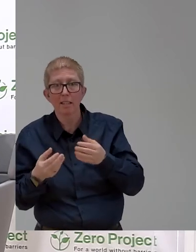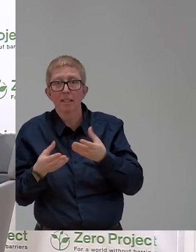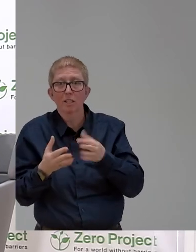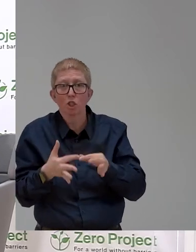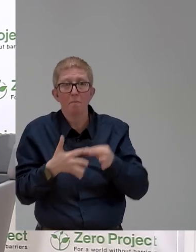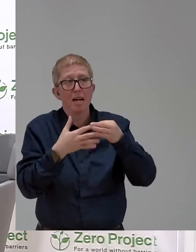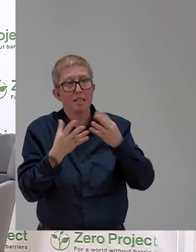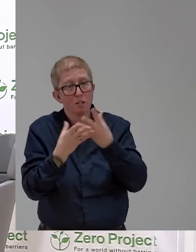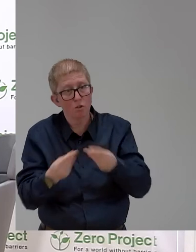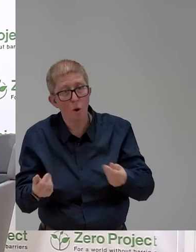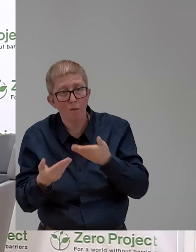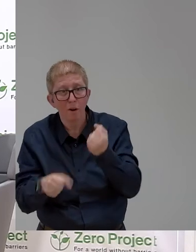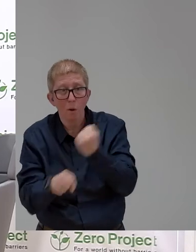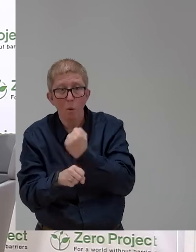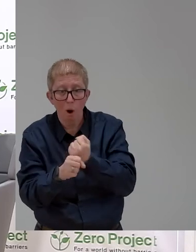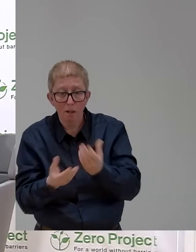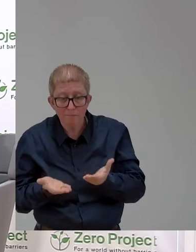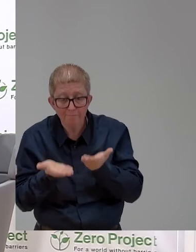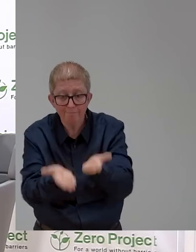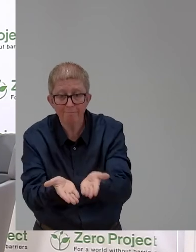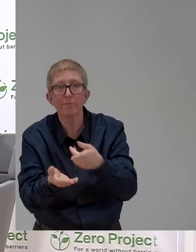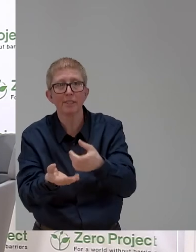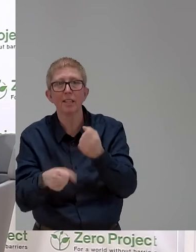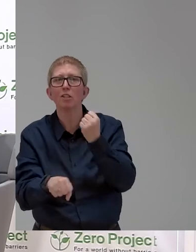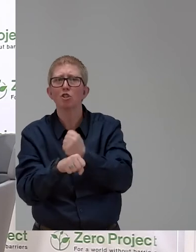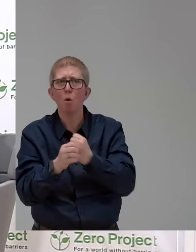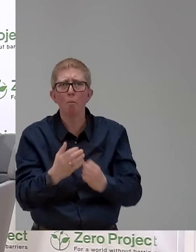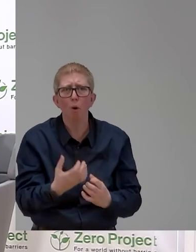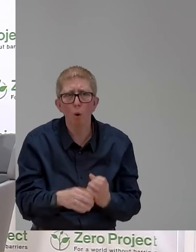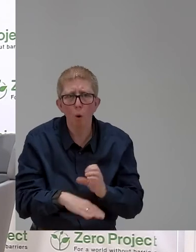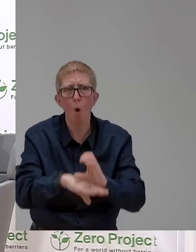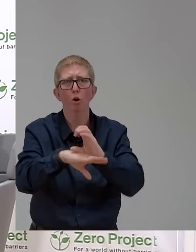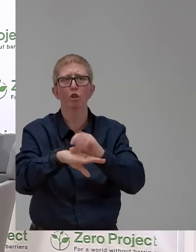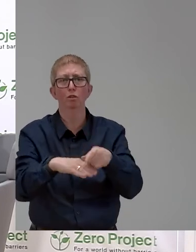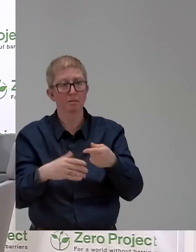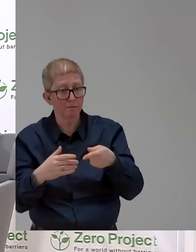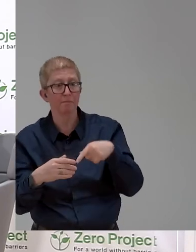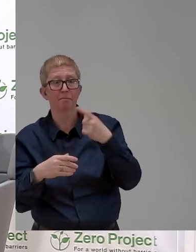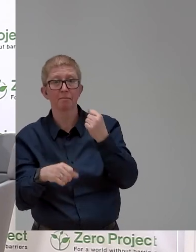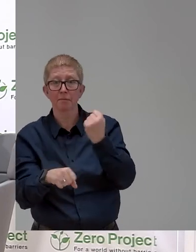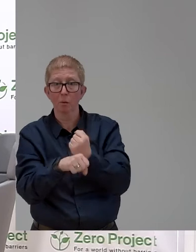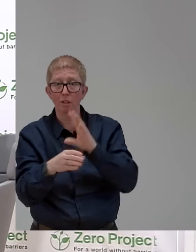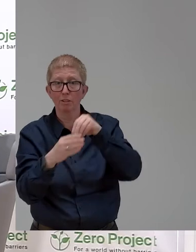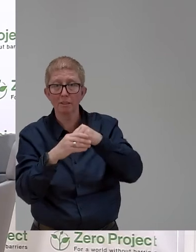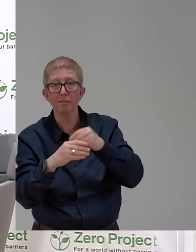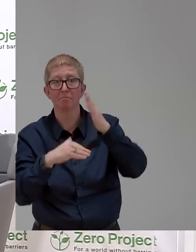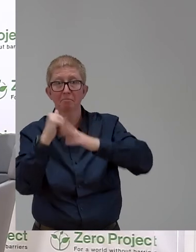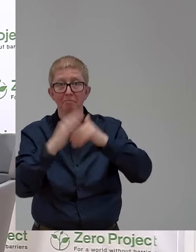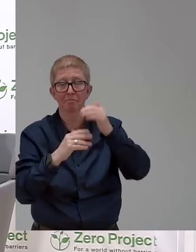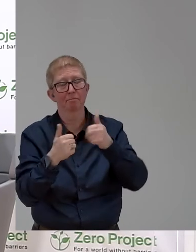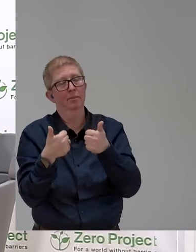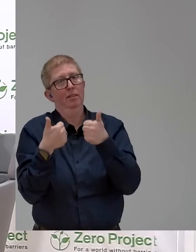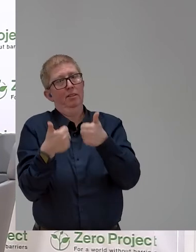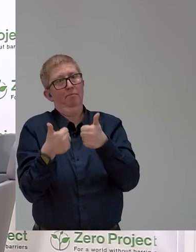working with the job coaches and making a business out of that. I mean, amazing. We have seen now